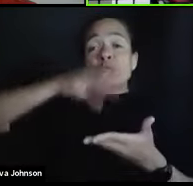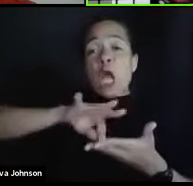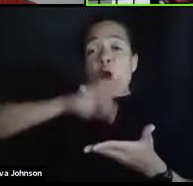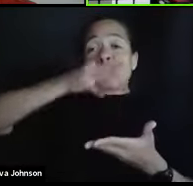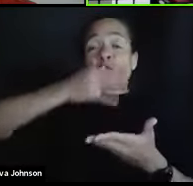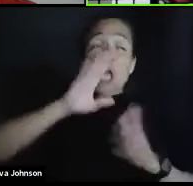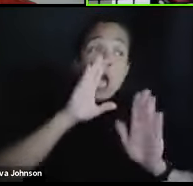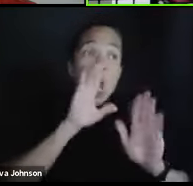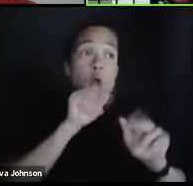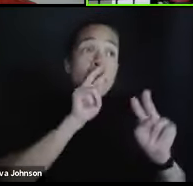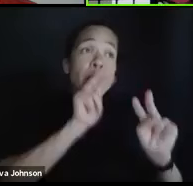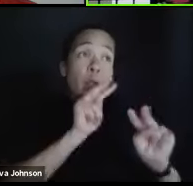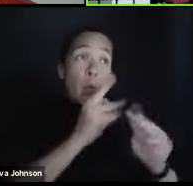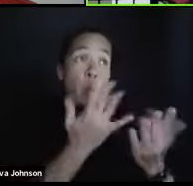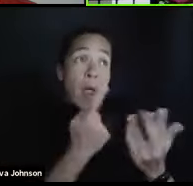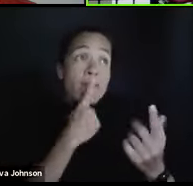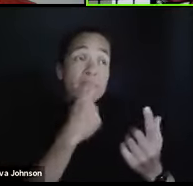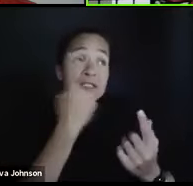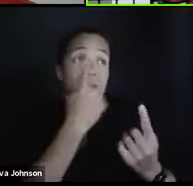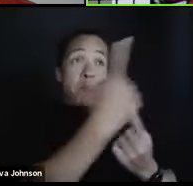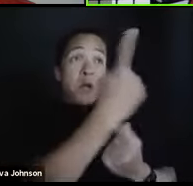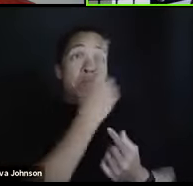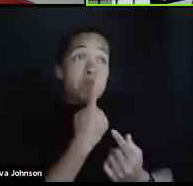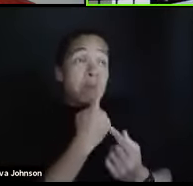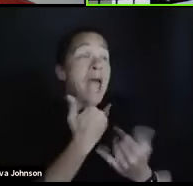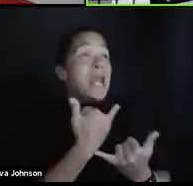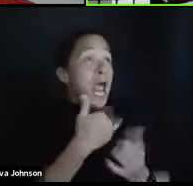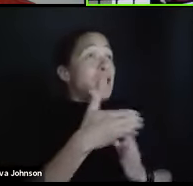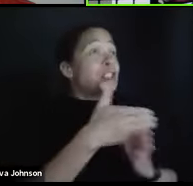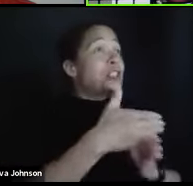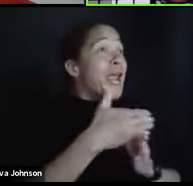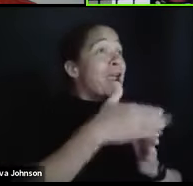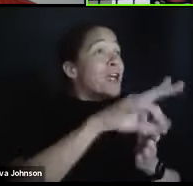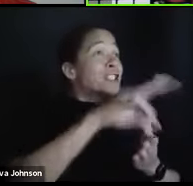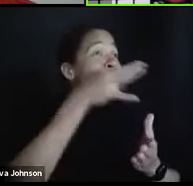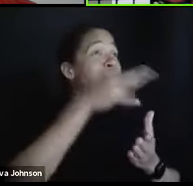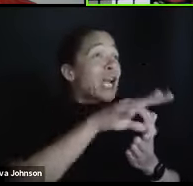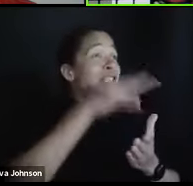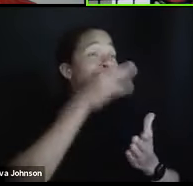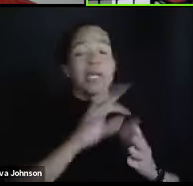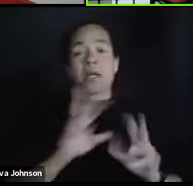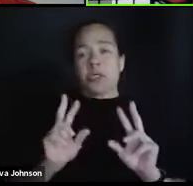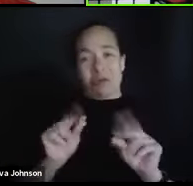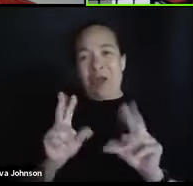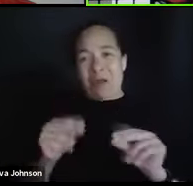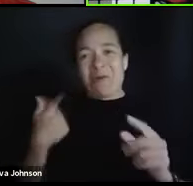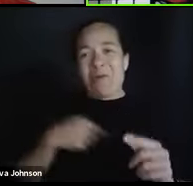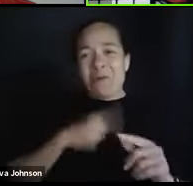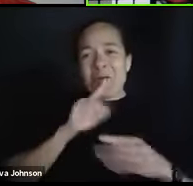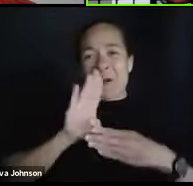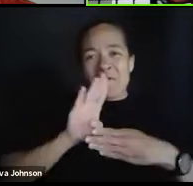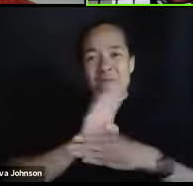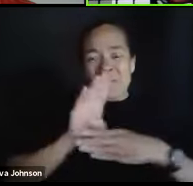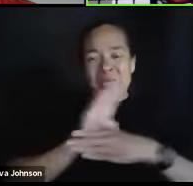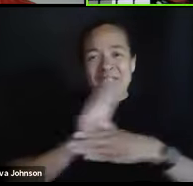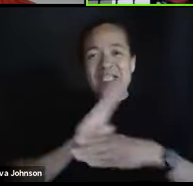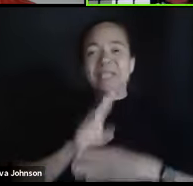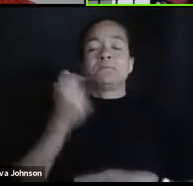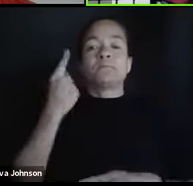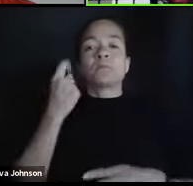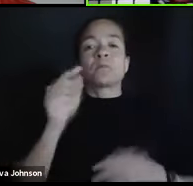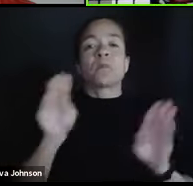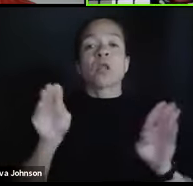so we can share our bonbons with them. So we're very busy. So that means office hours are